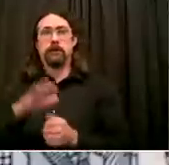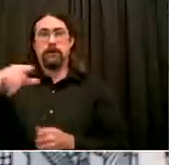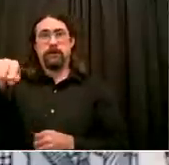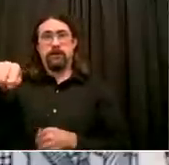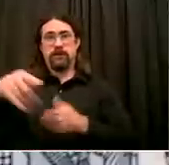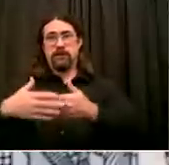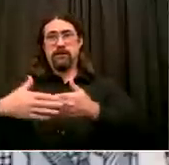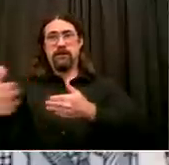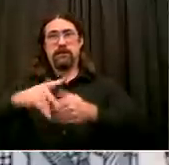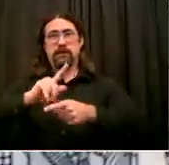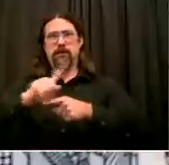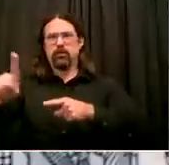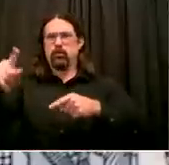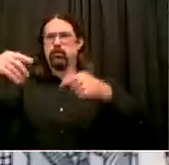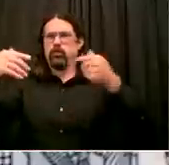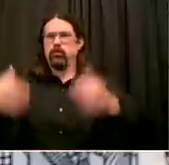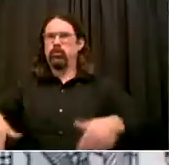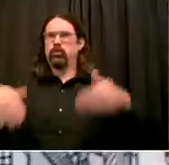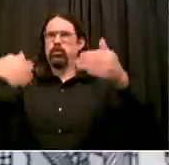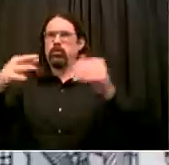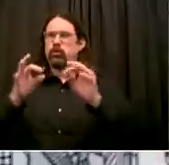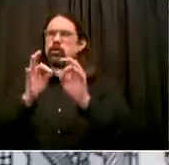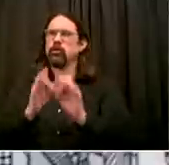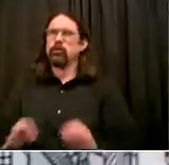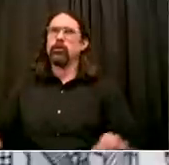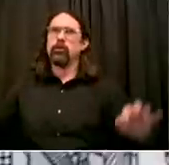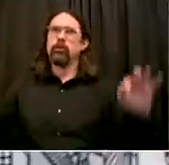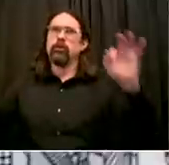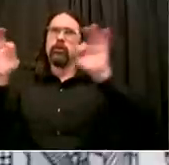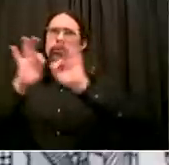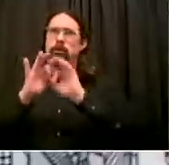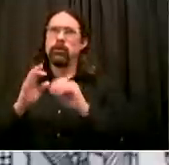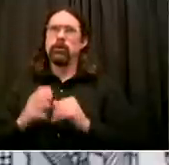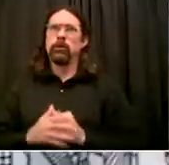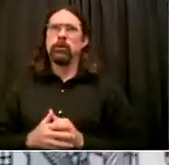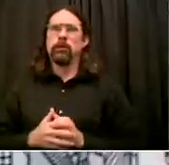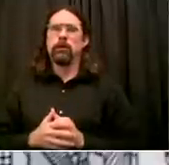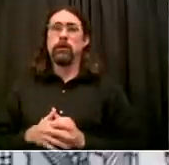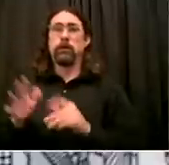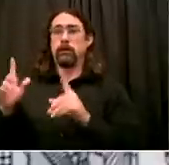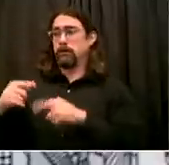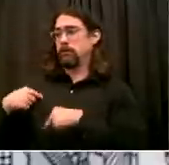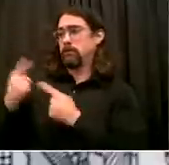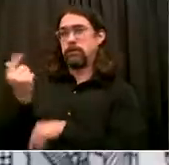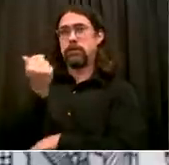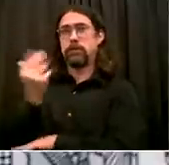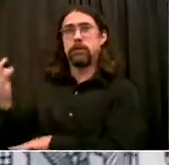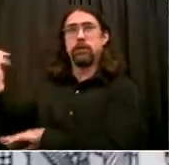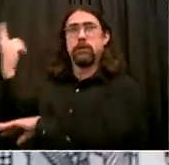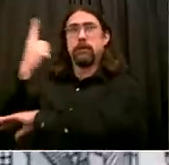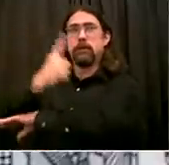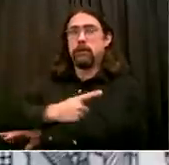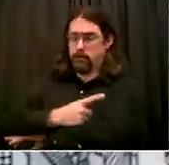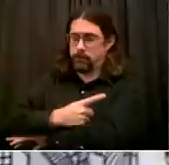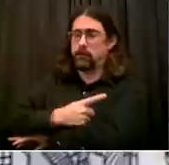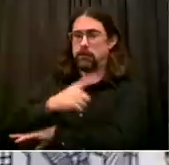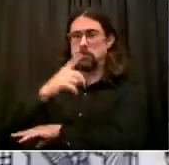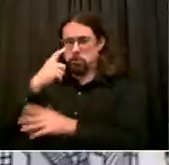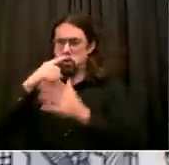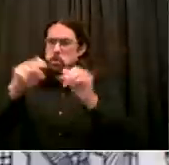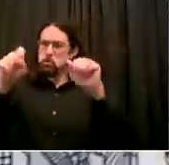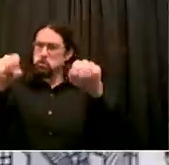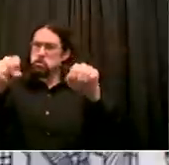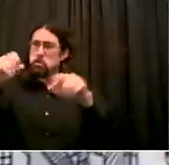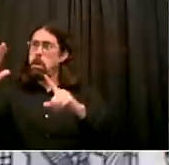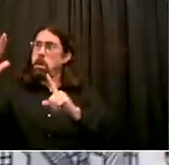virus, stop the increase in the infection rate, and start to turn around. That is clearly happening. But there's more to do. There's more